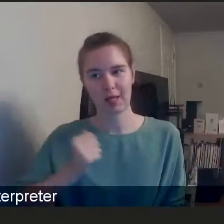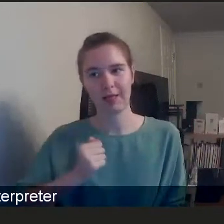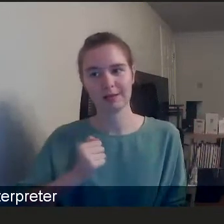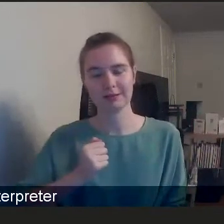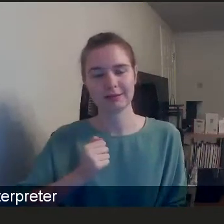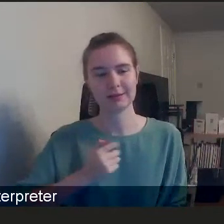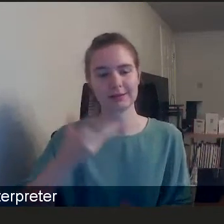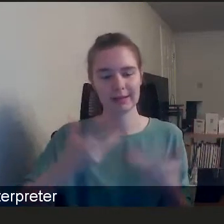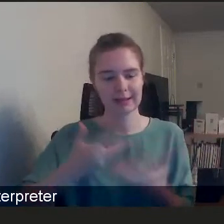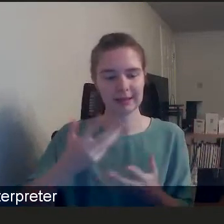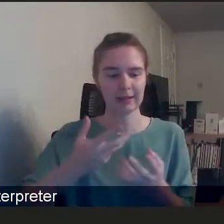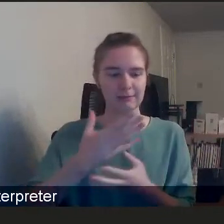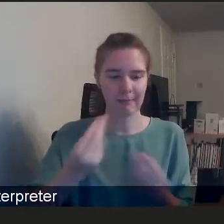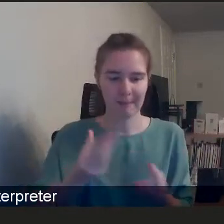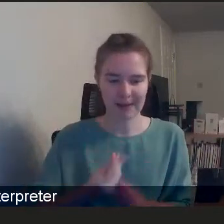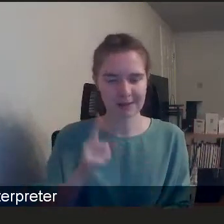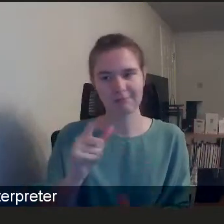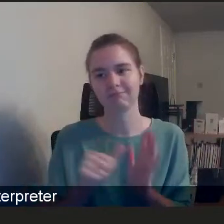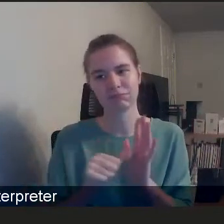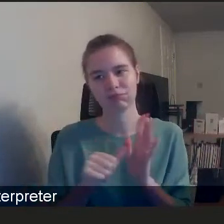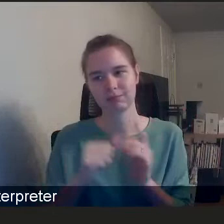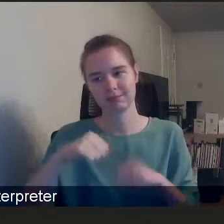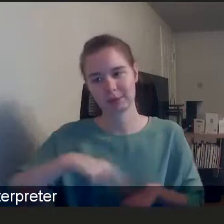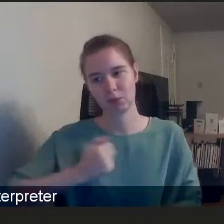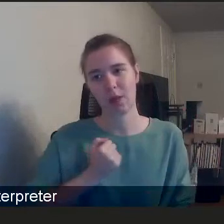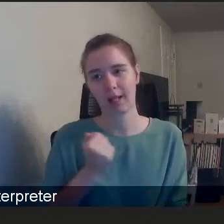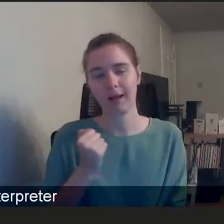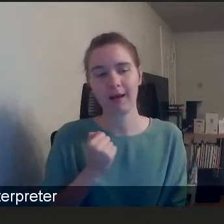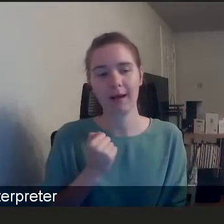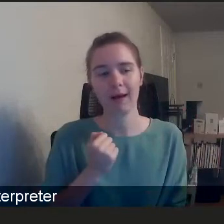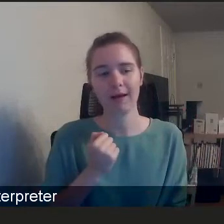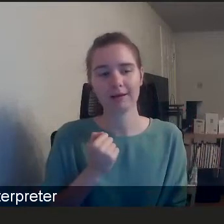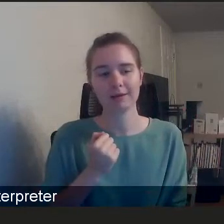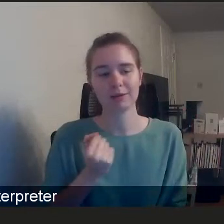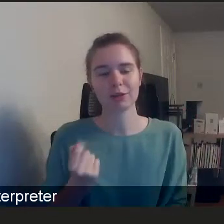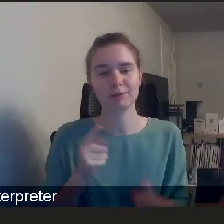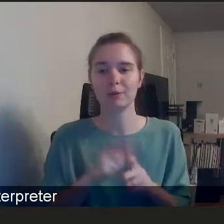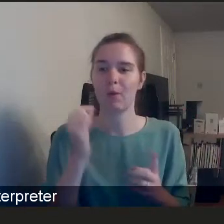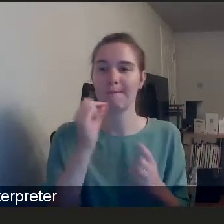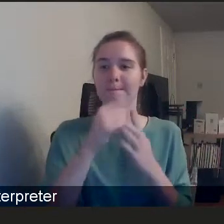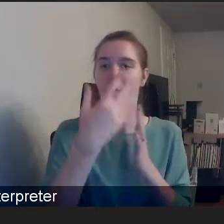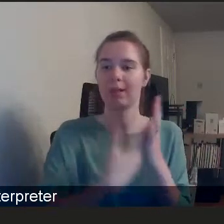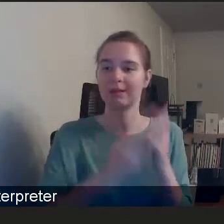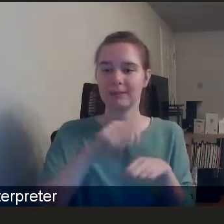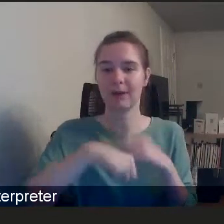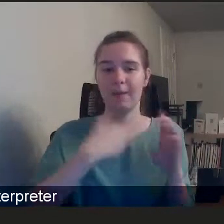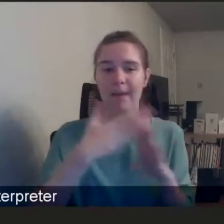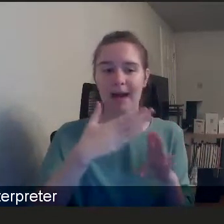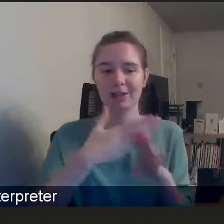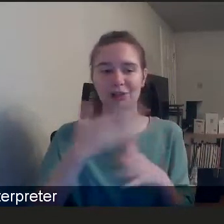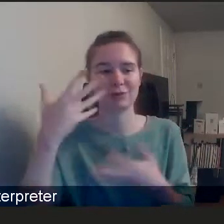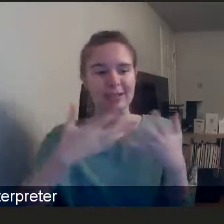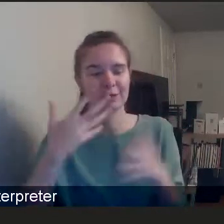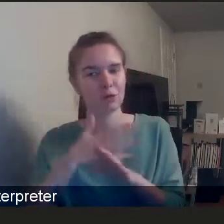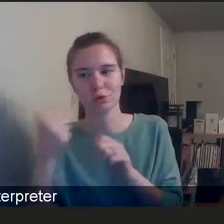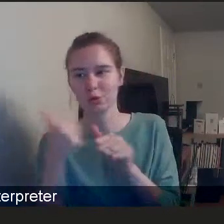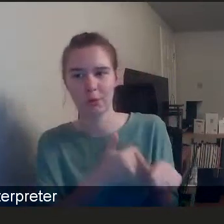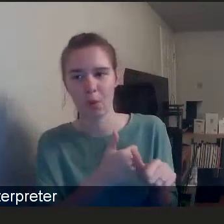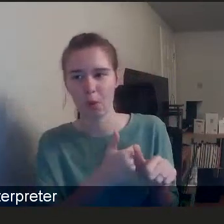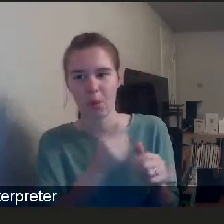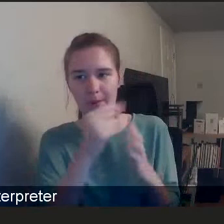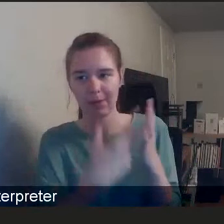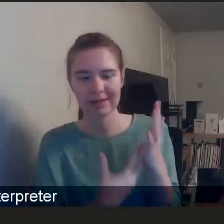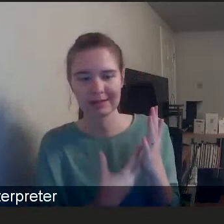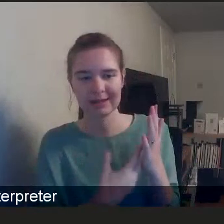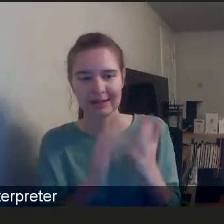is a real problem. And it's still when you're putting policies into action. If that data is not there to support it, then that can